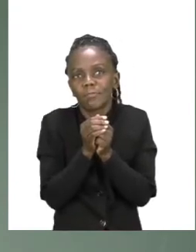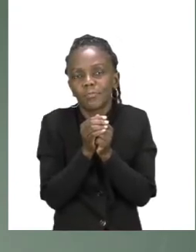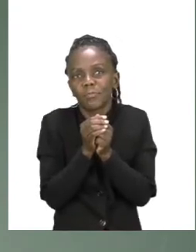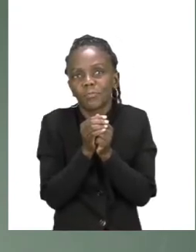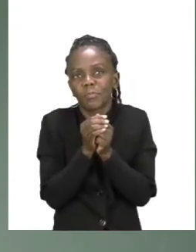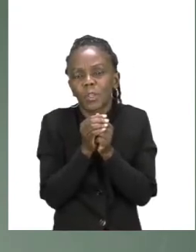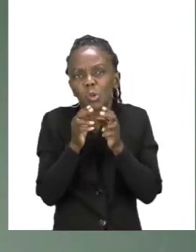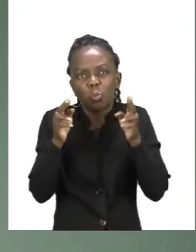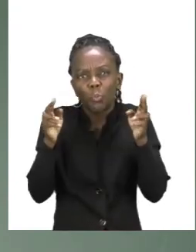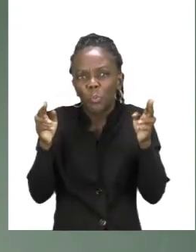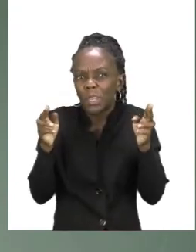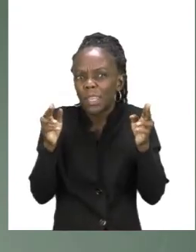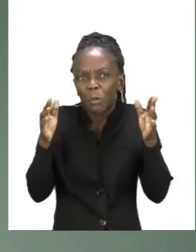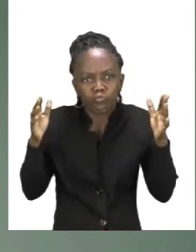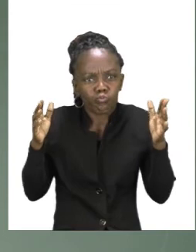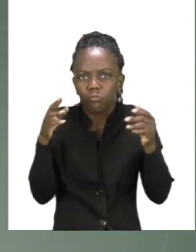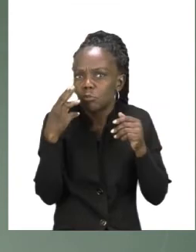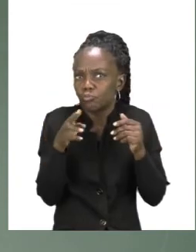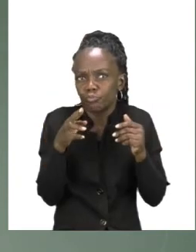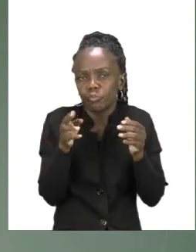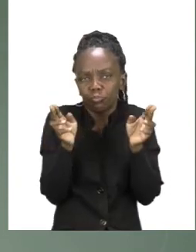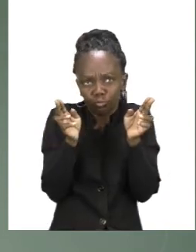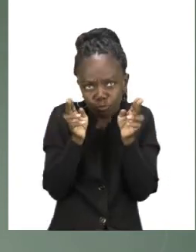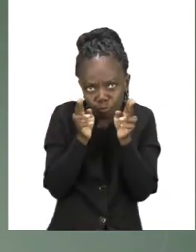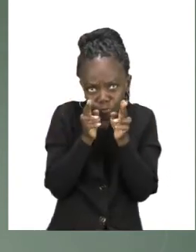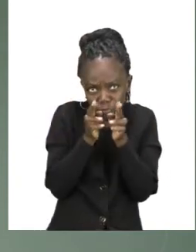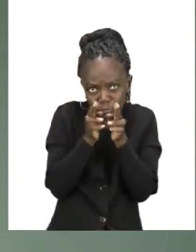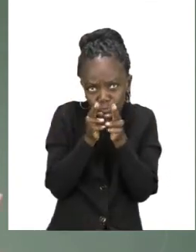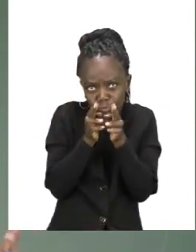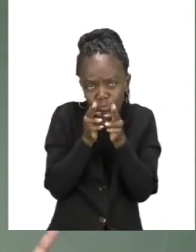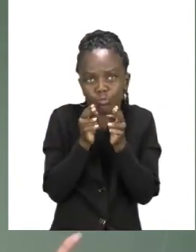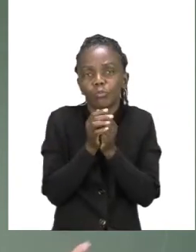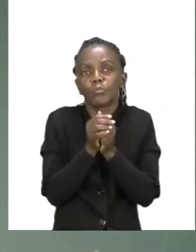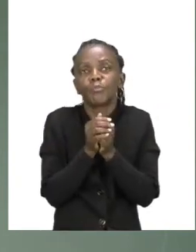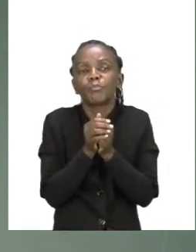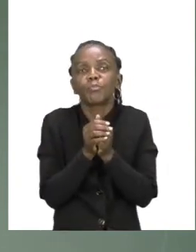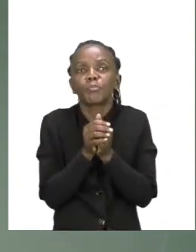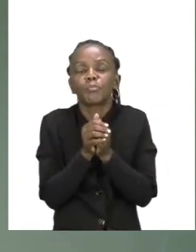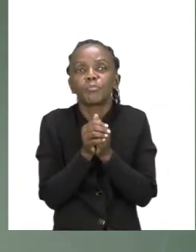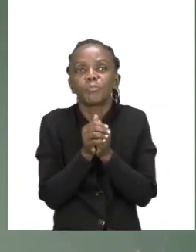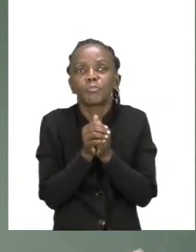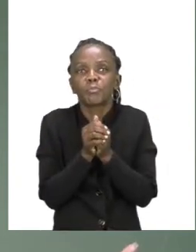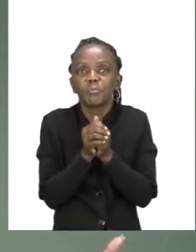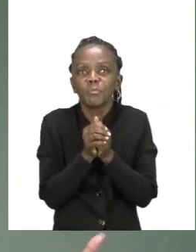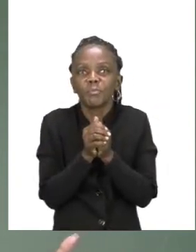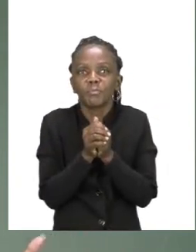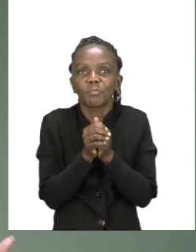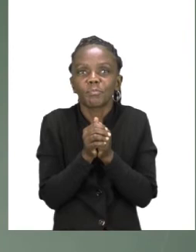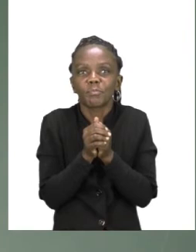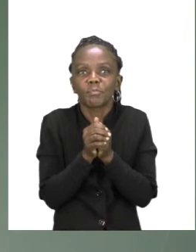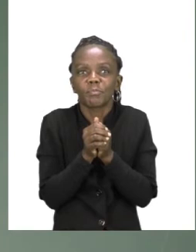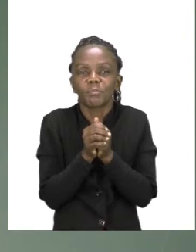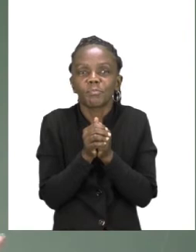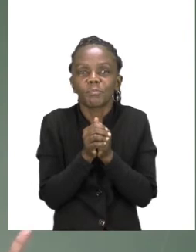not very big at all. But the long ones become a big, big